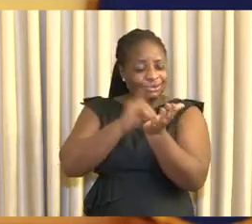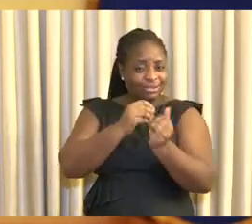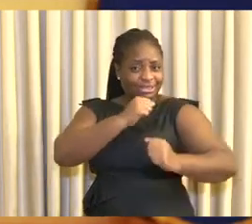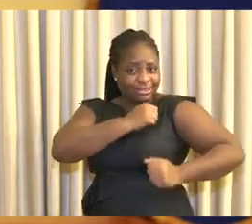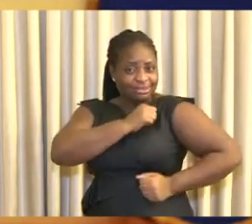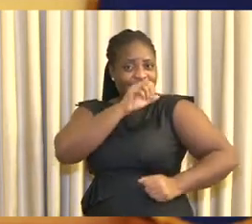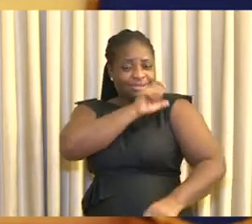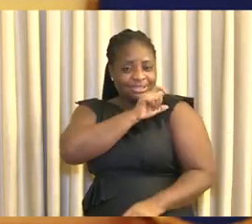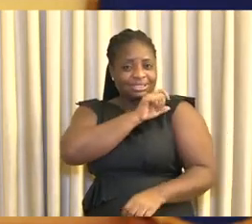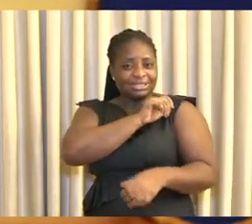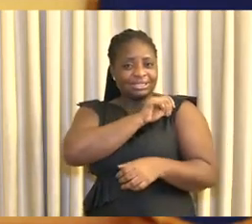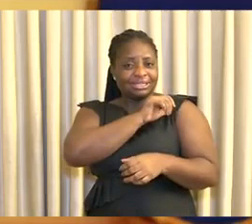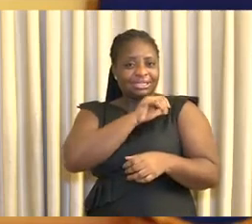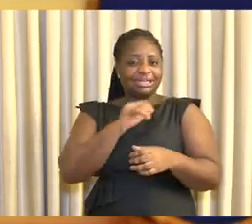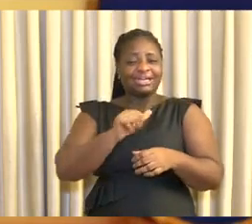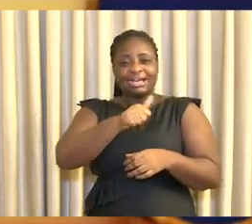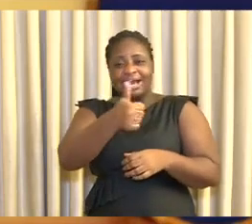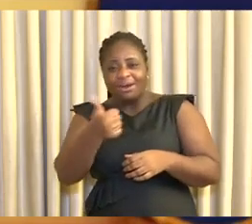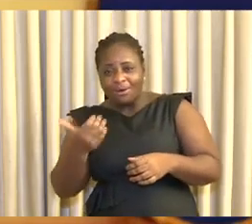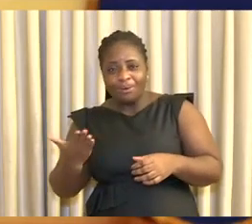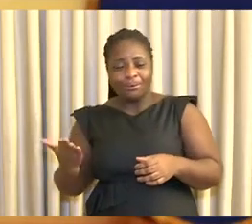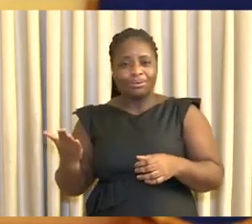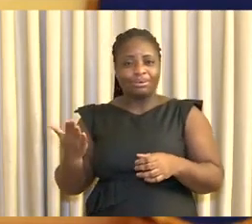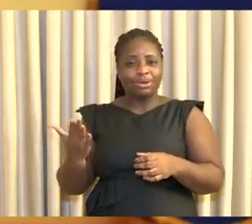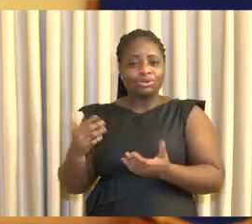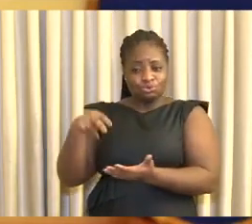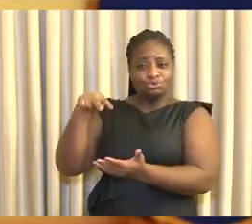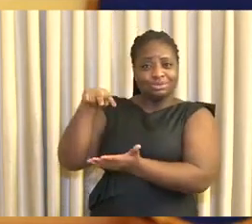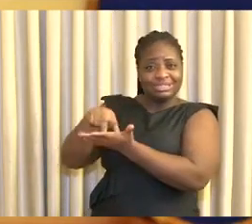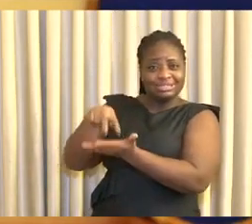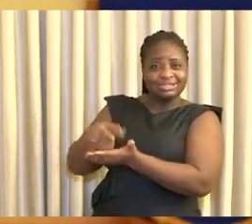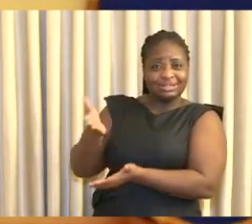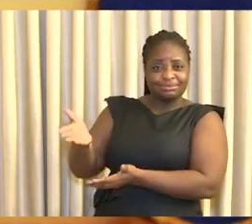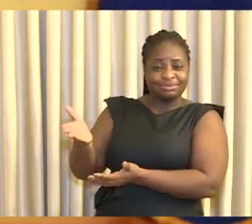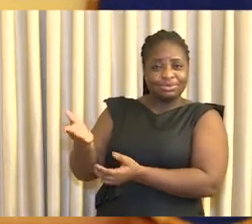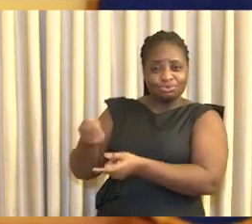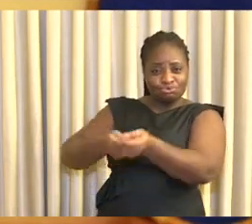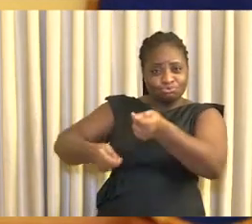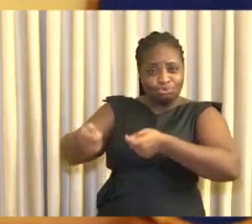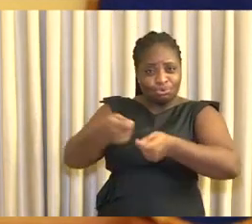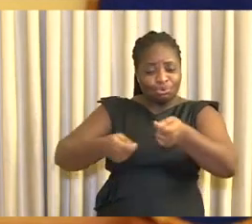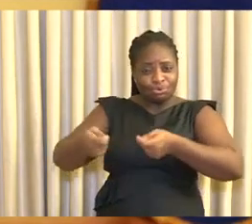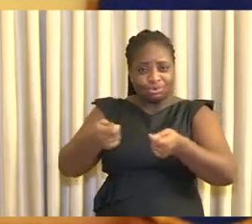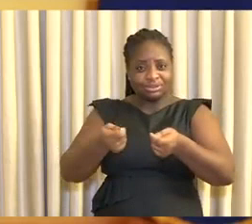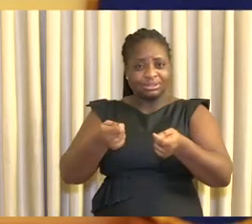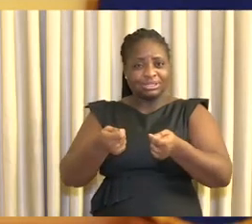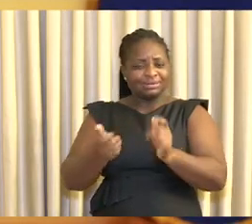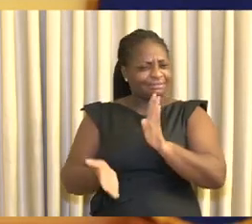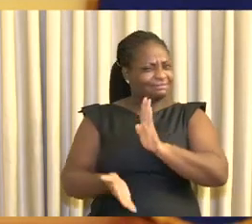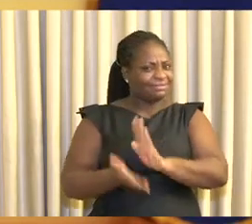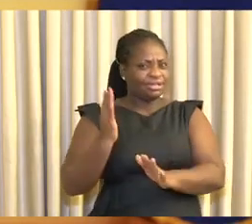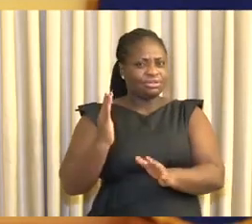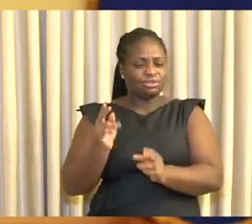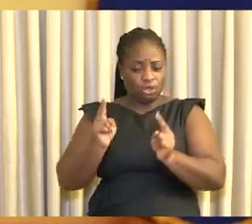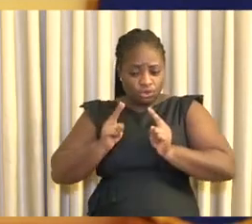including the police service and armed forces on standby to coordinate a rapid response of human